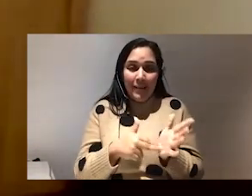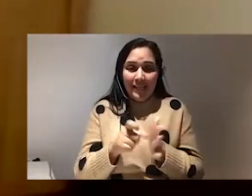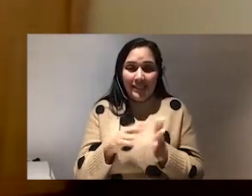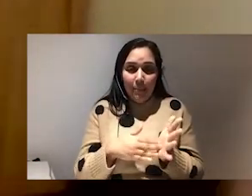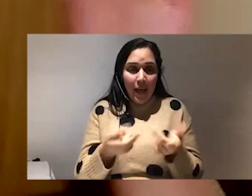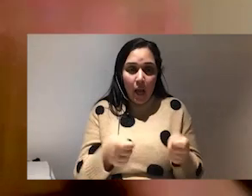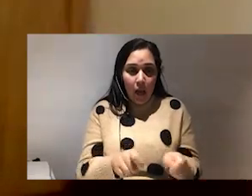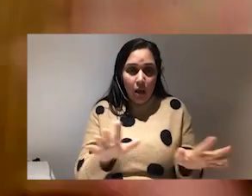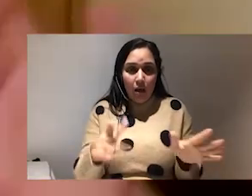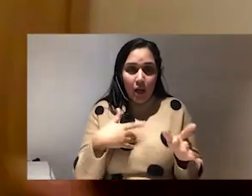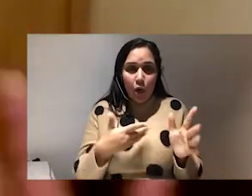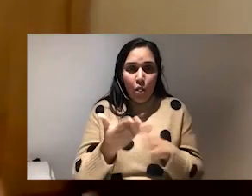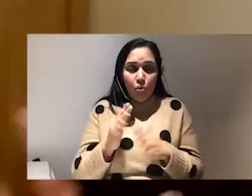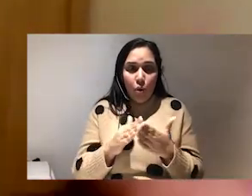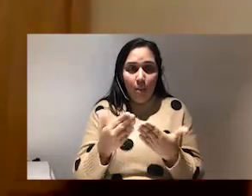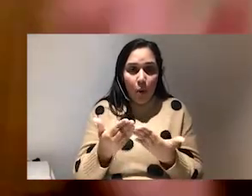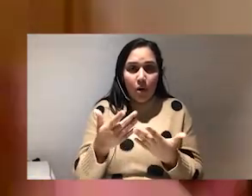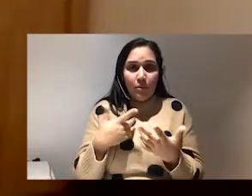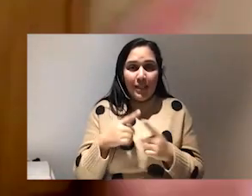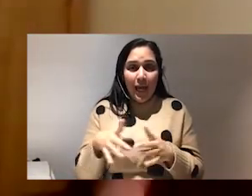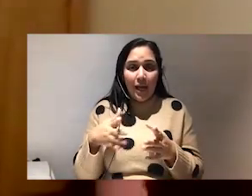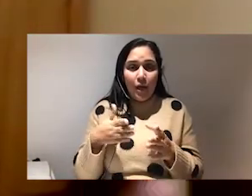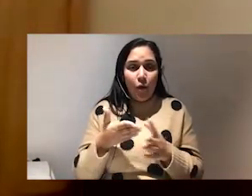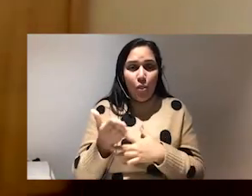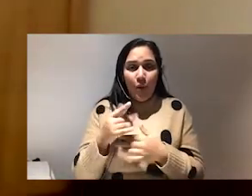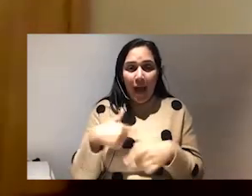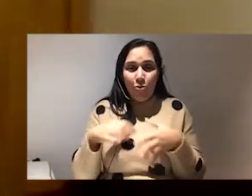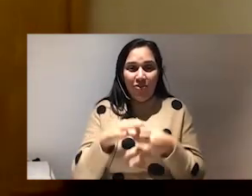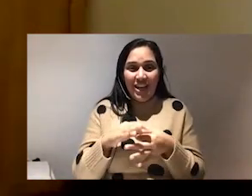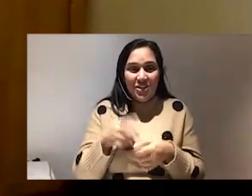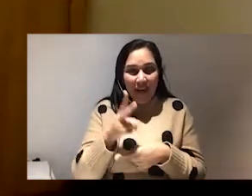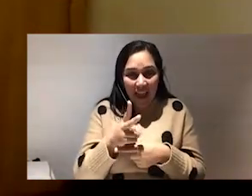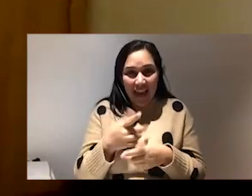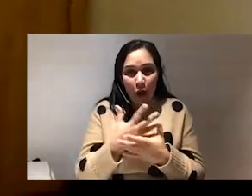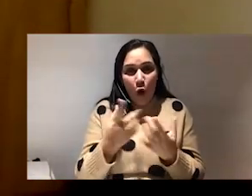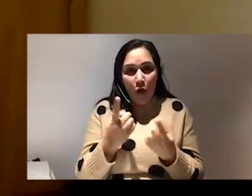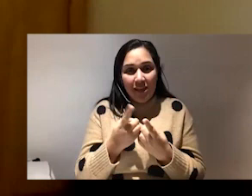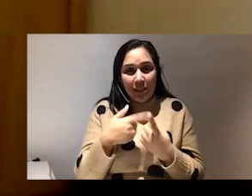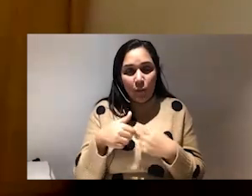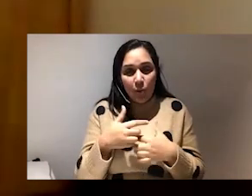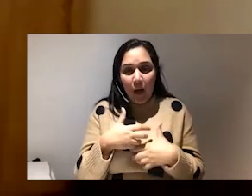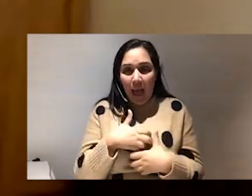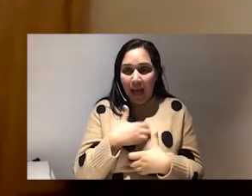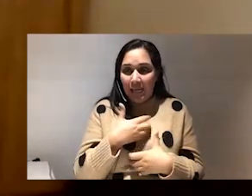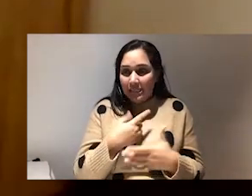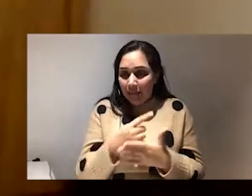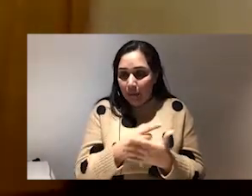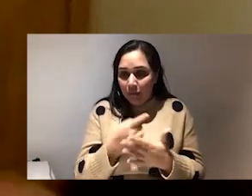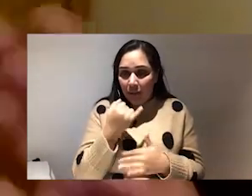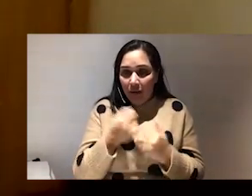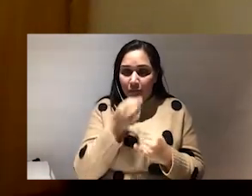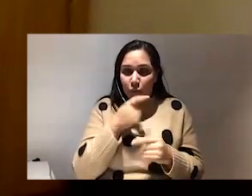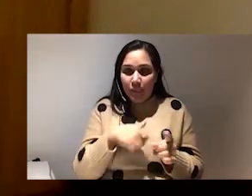it was like going through our relationship again. And a lot of the things that, you know, we've kind of agonized about over the last few years